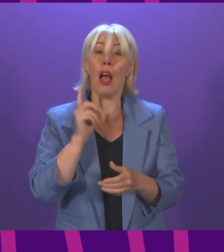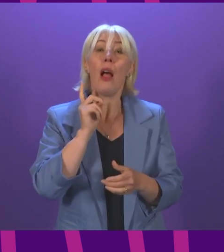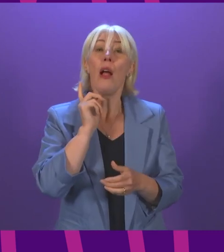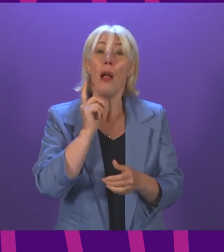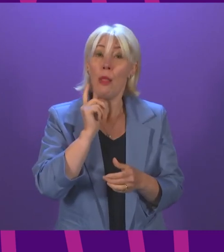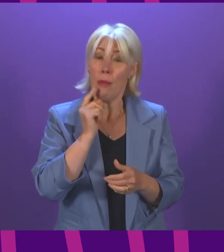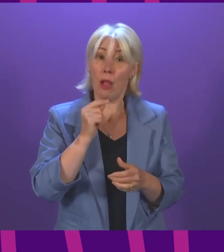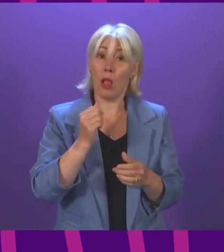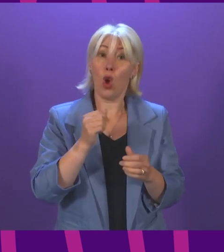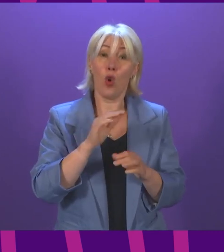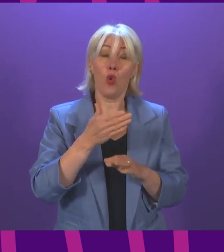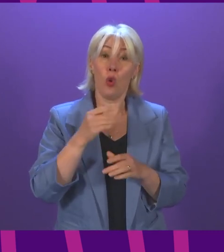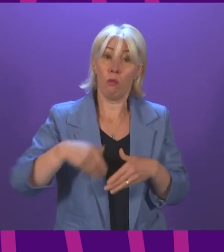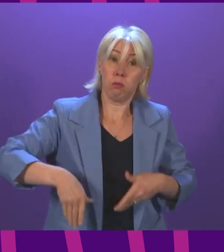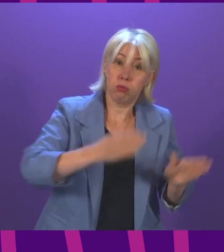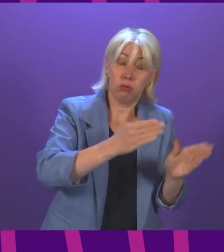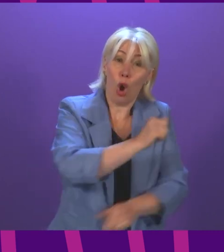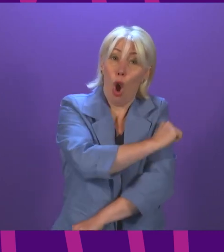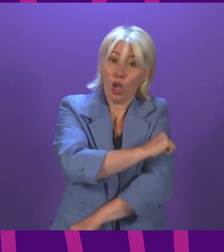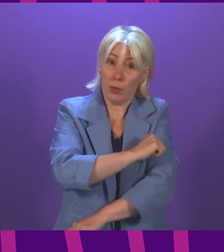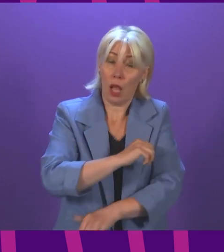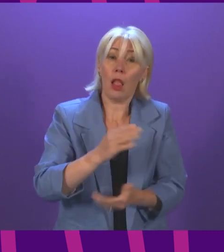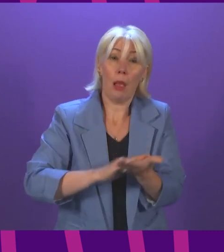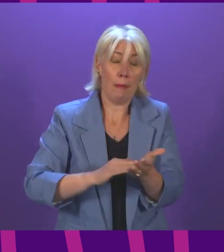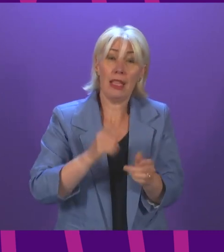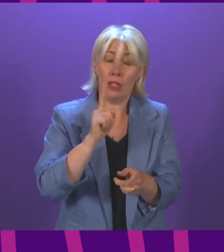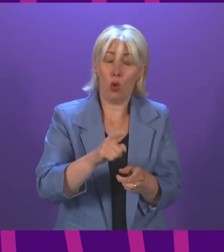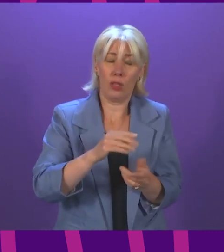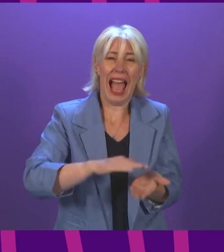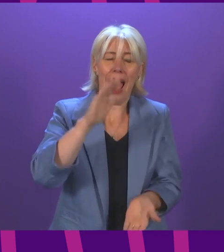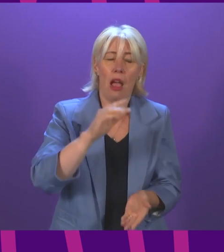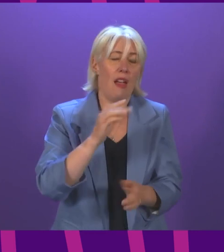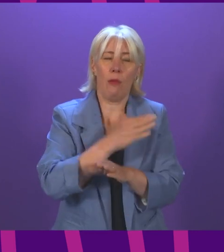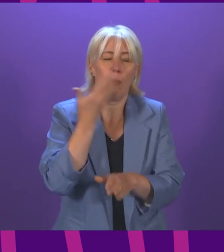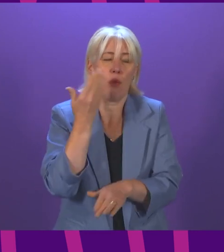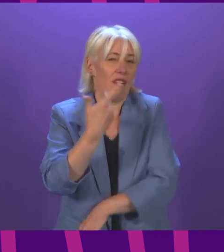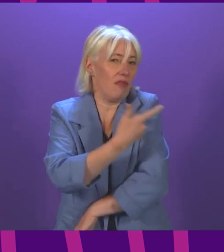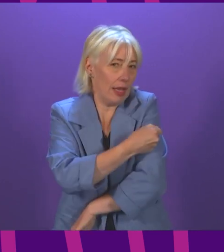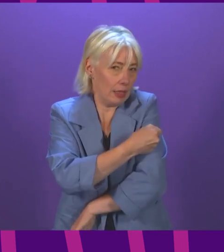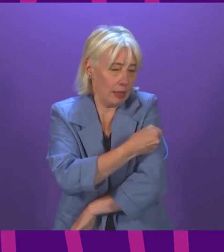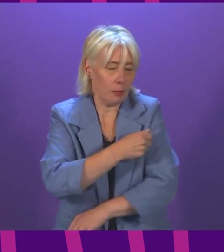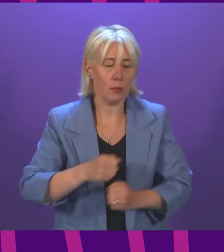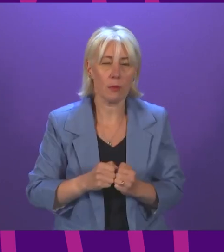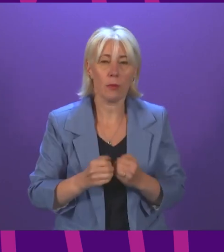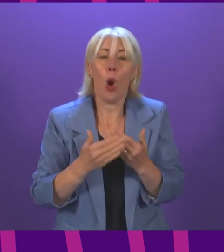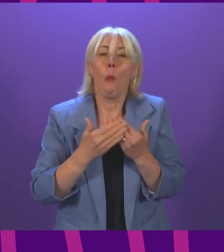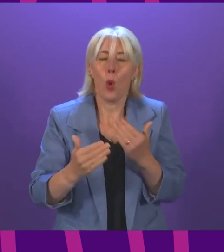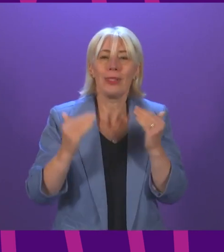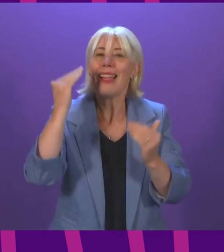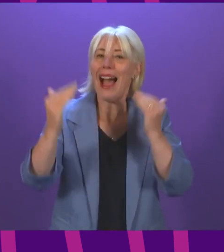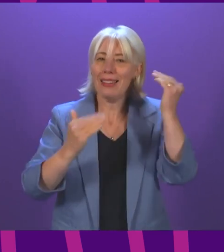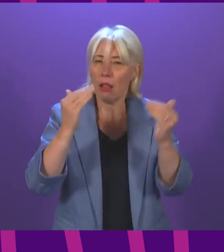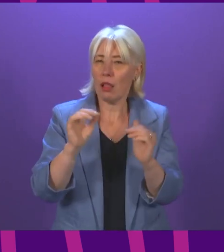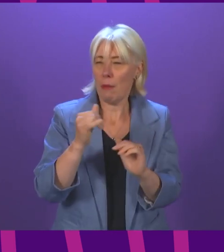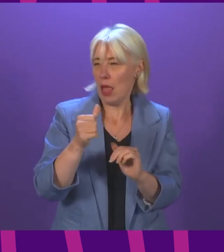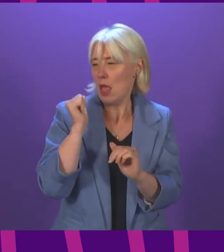compared to vaccinated individuals. Most younger adults will have received their second COVID vaccine dose in late